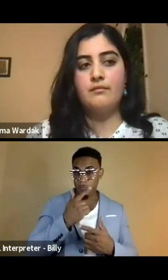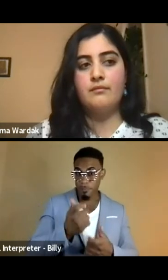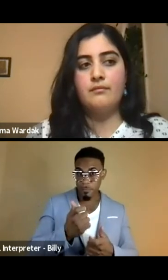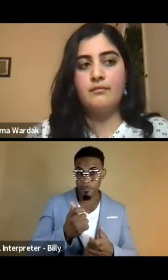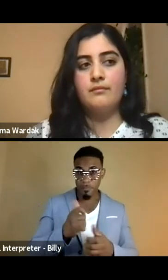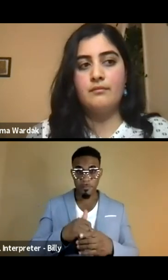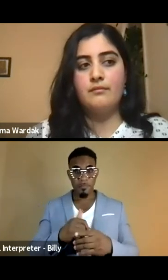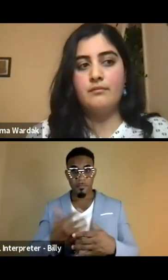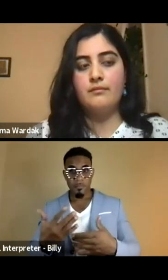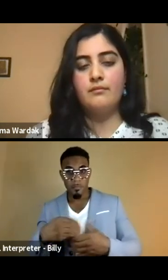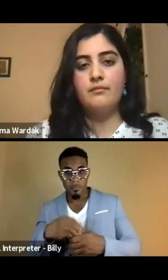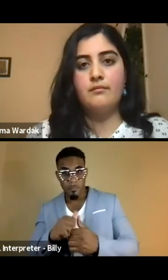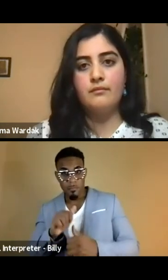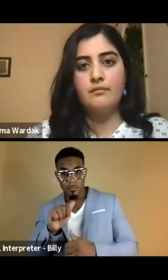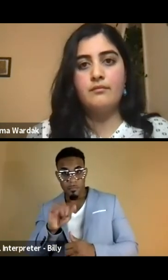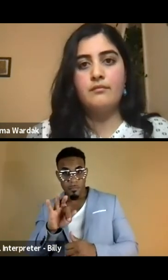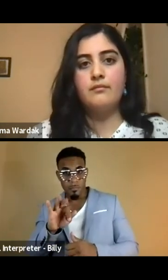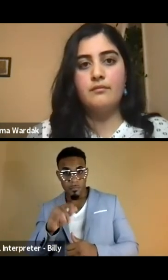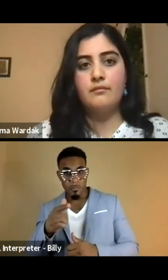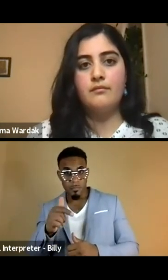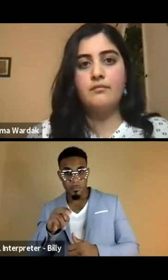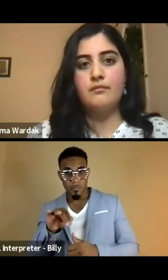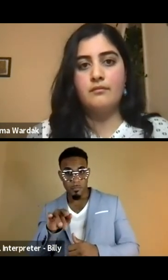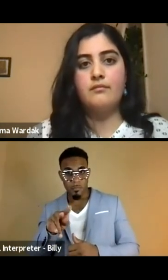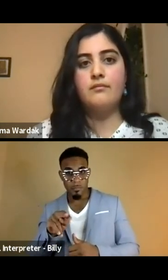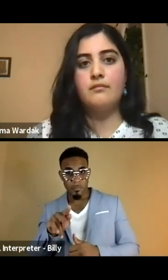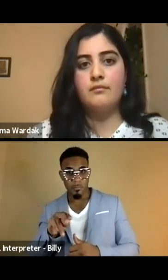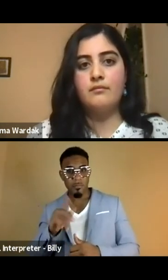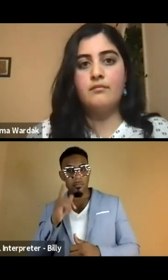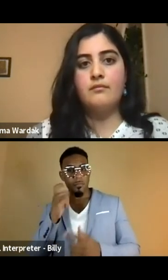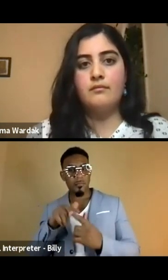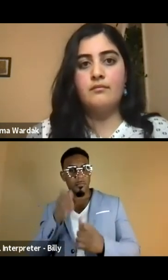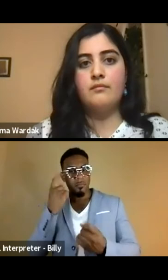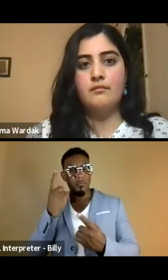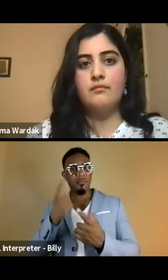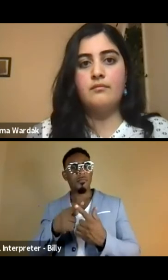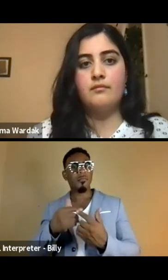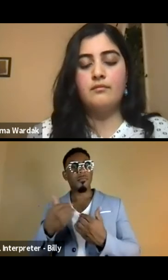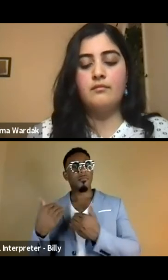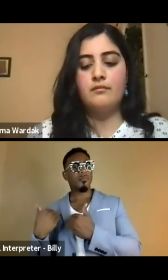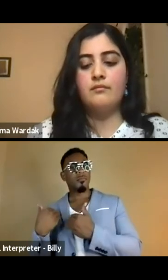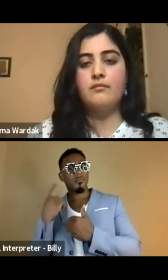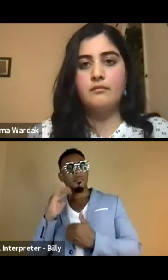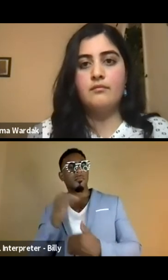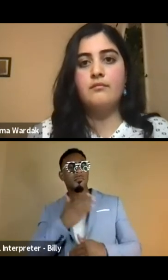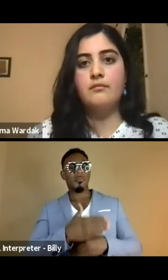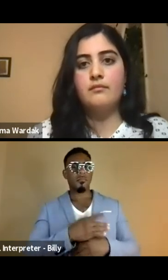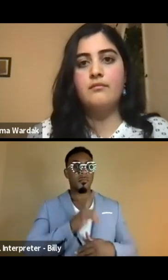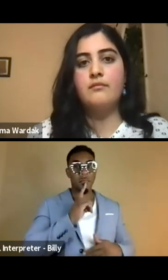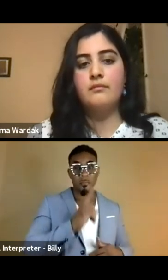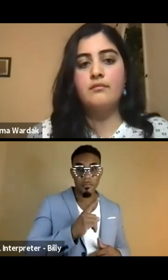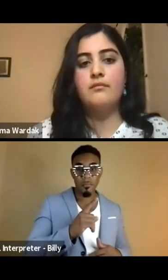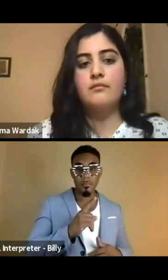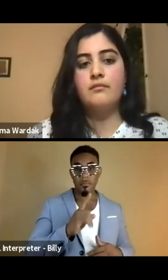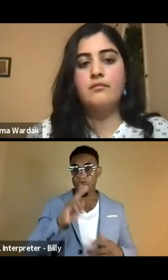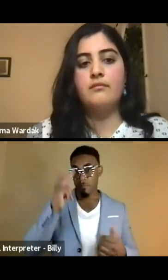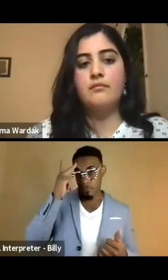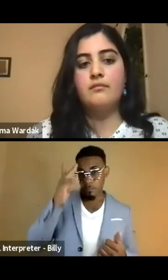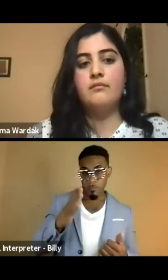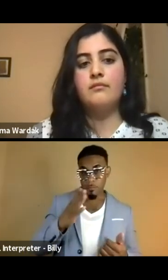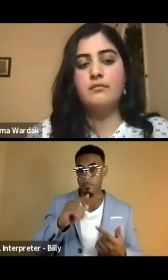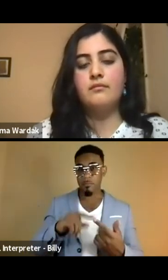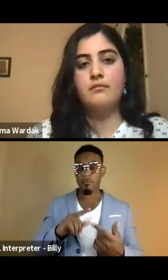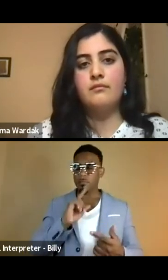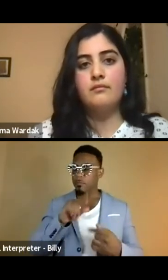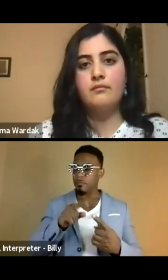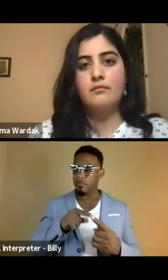in engaging with Afghanistan, first, we need to understand what the culpability of our country are politicians. And